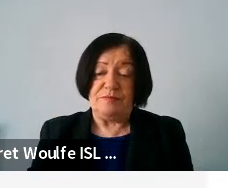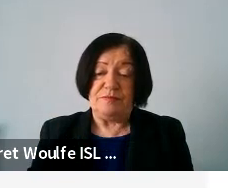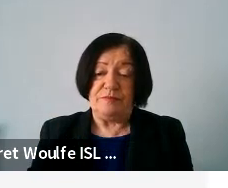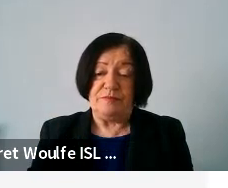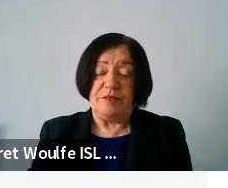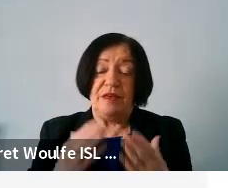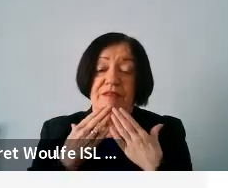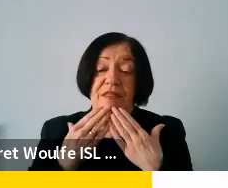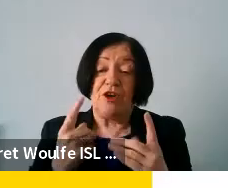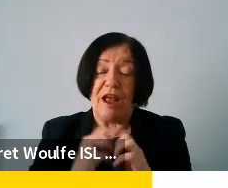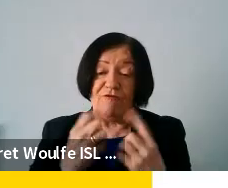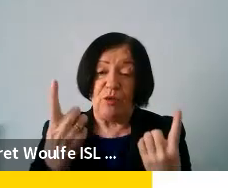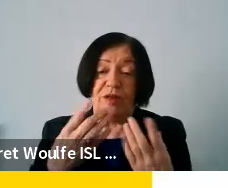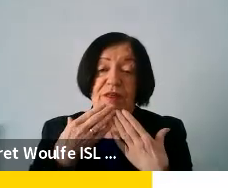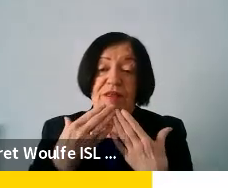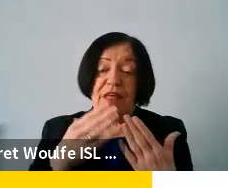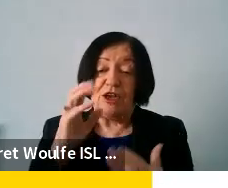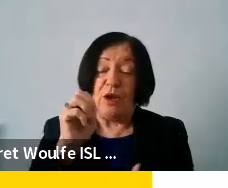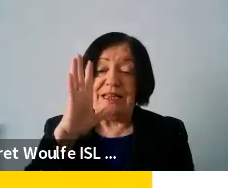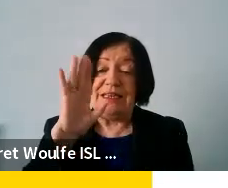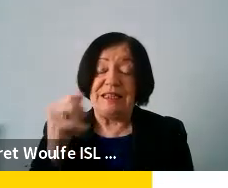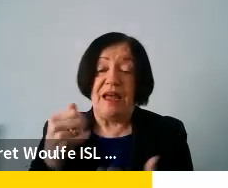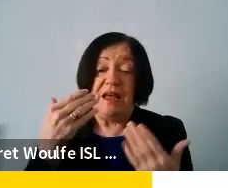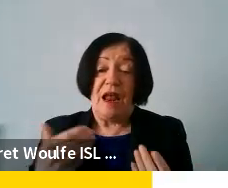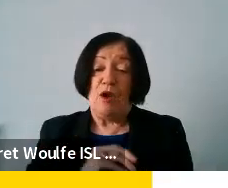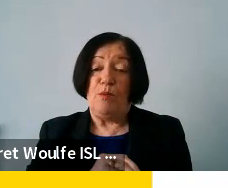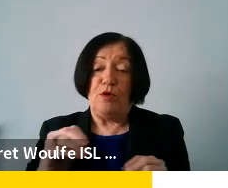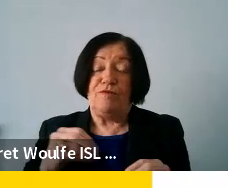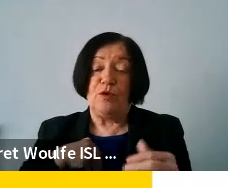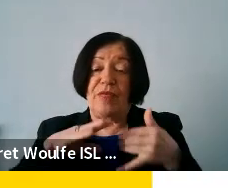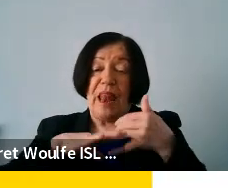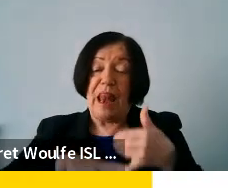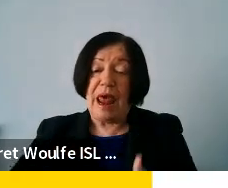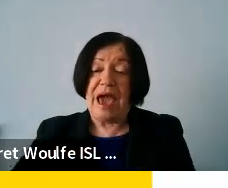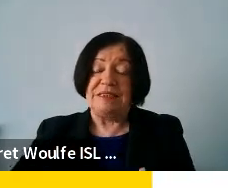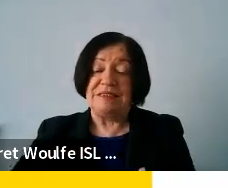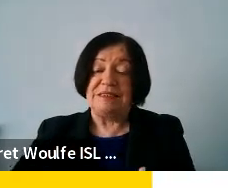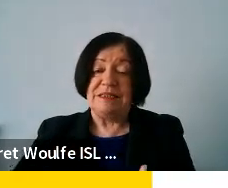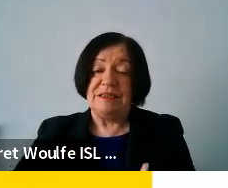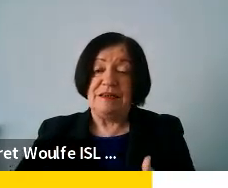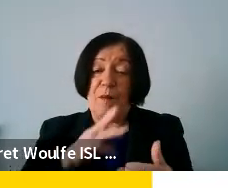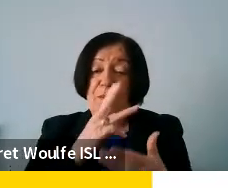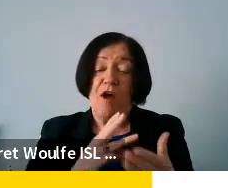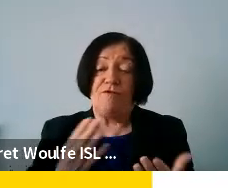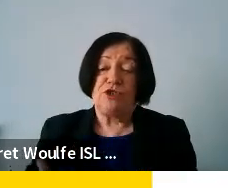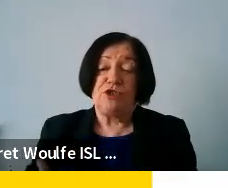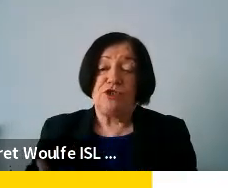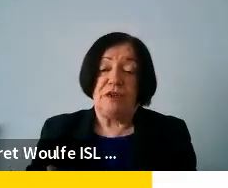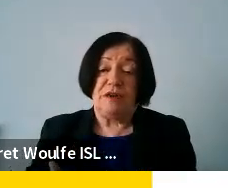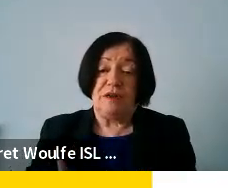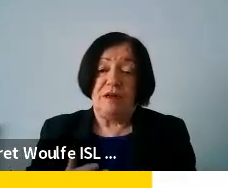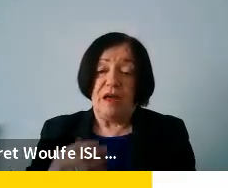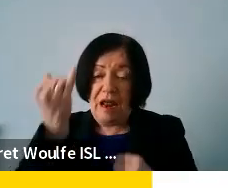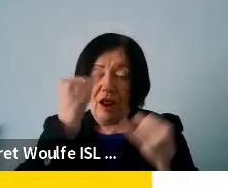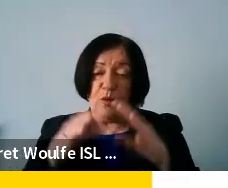Thank you, everyone. Thank you, Lisa. And let's move to the last, uh, uh, session for today. A concept